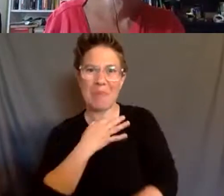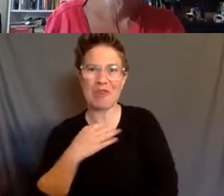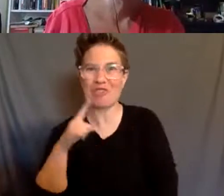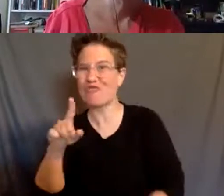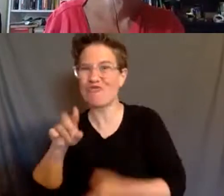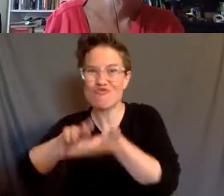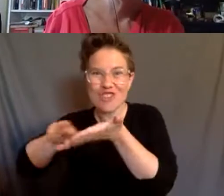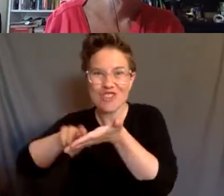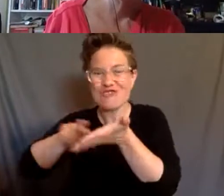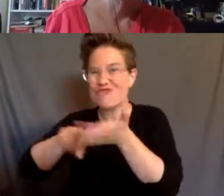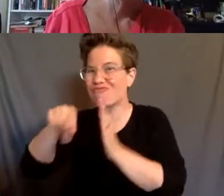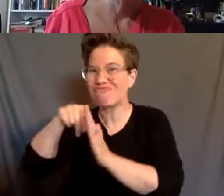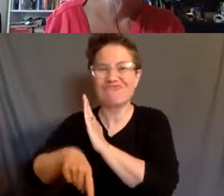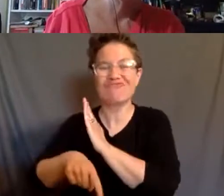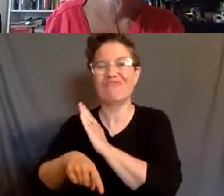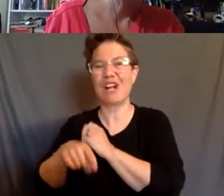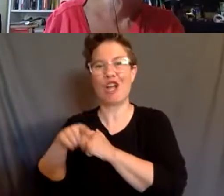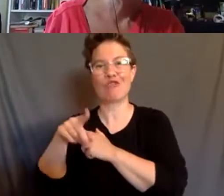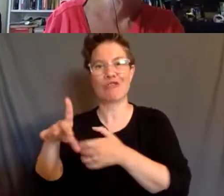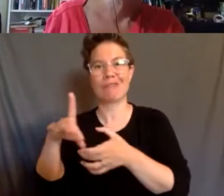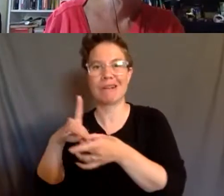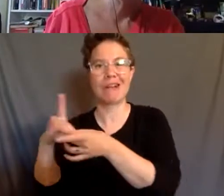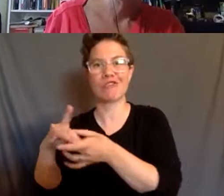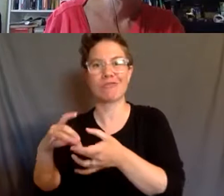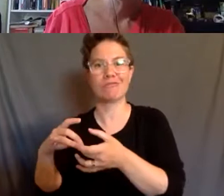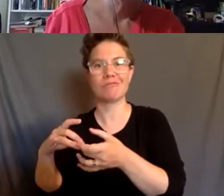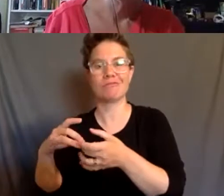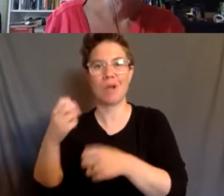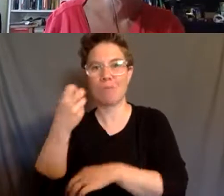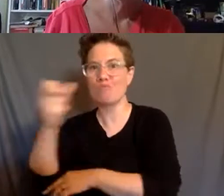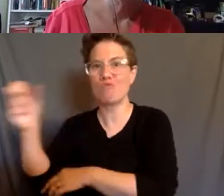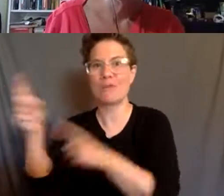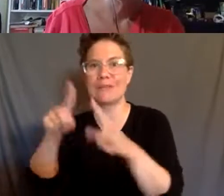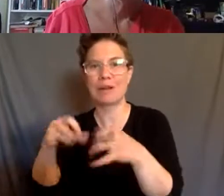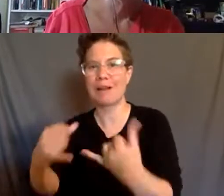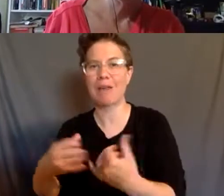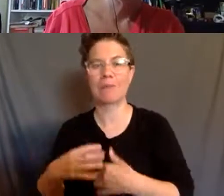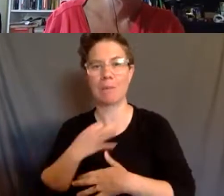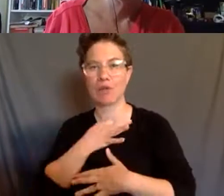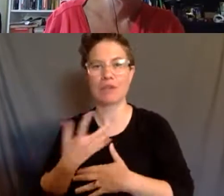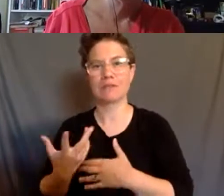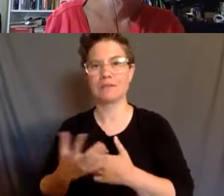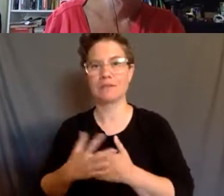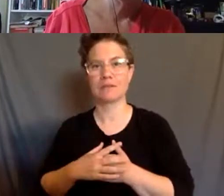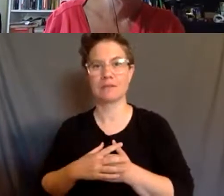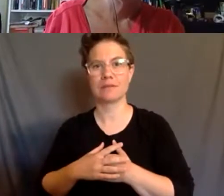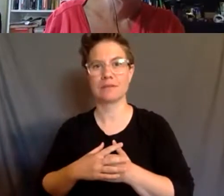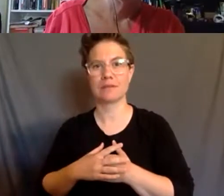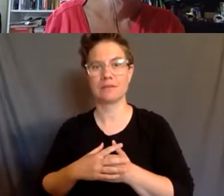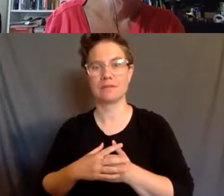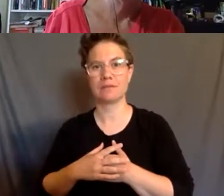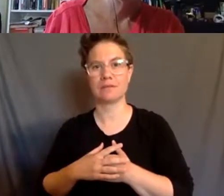And also, of course, you're engaged in contemporary movements and about, about moments where you see really inspiring